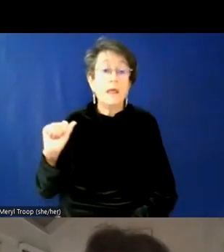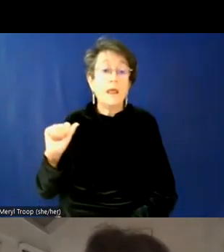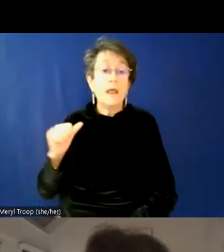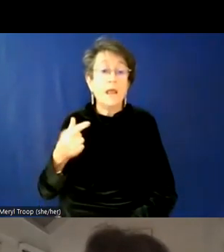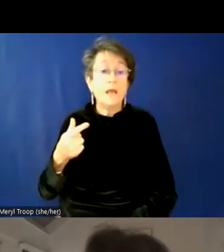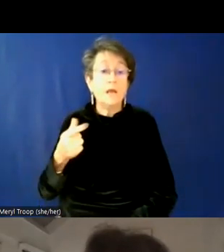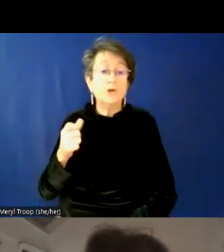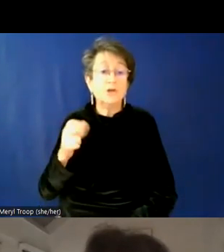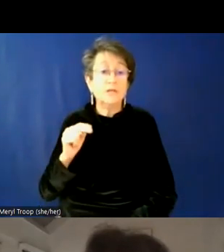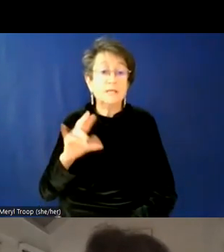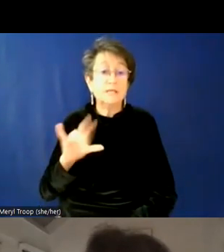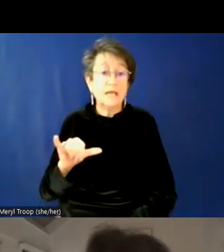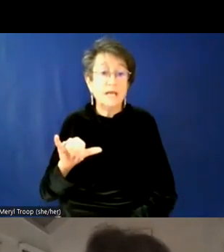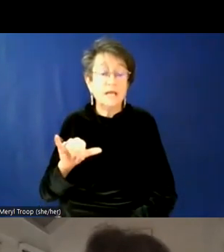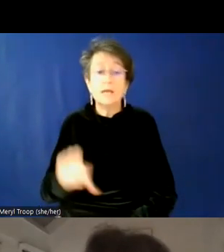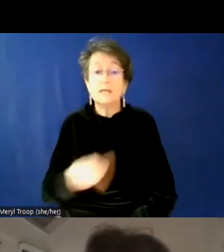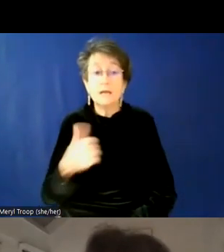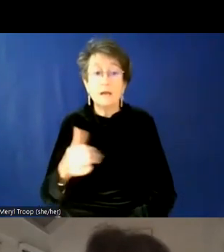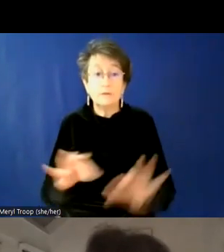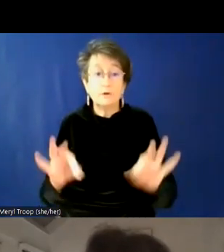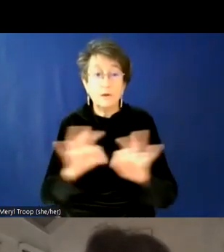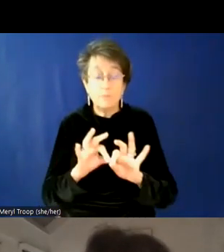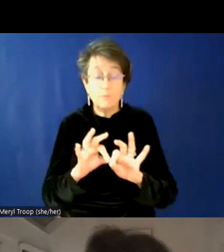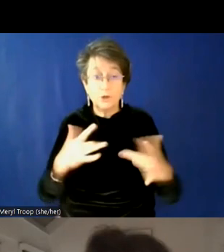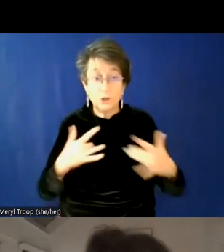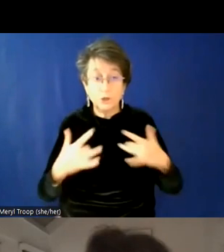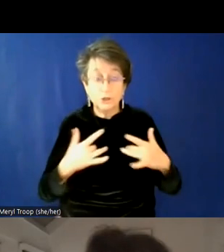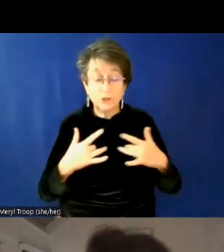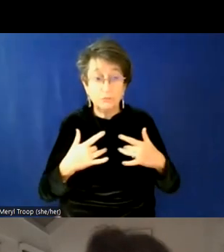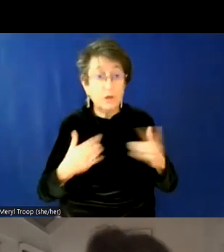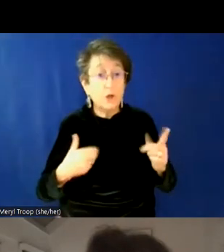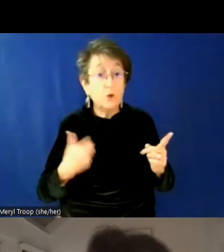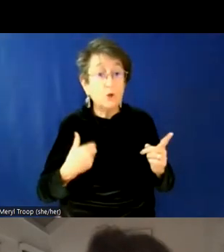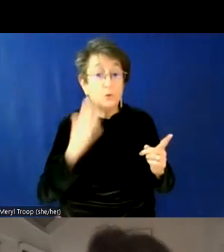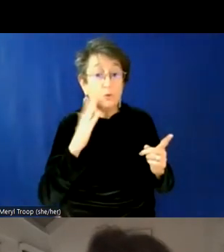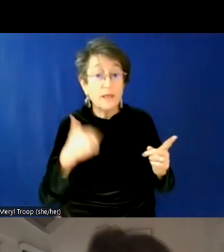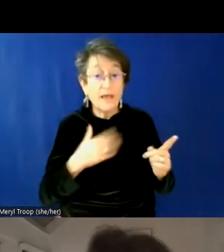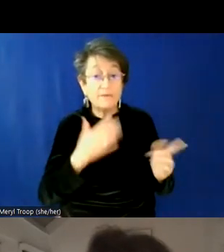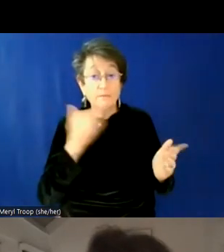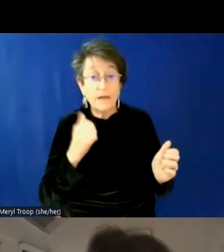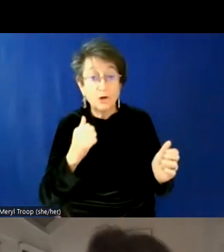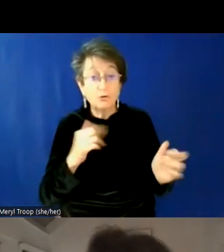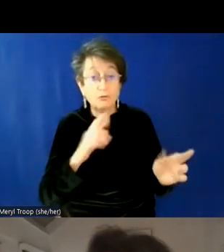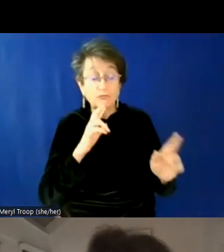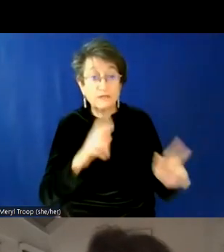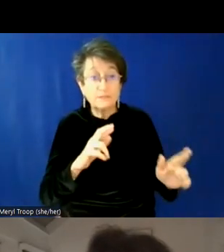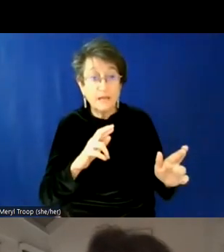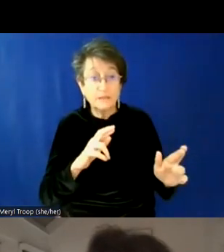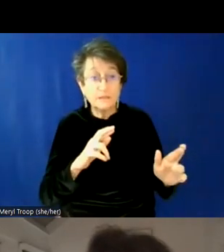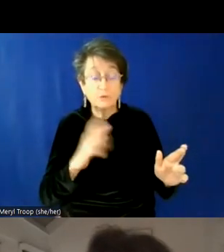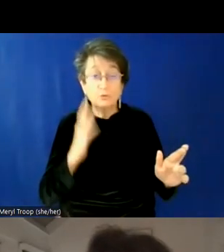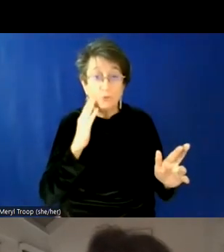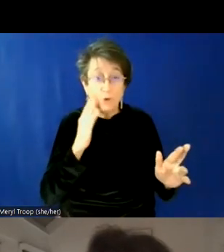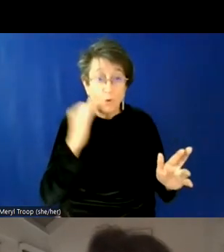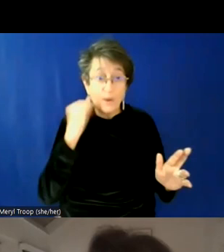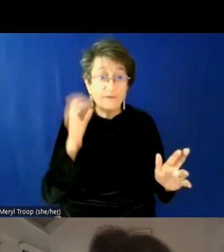here. Um, youth in particular are going to have a better read on their parents and they will about whether or not they're a safe person to talk about